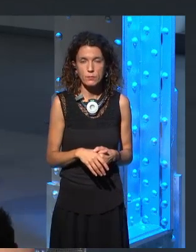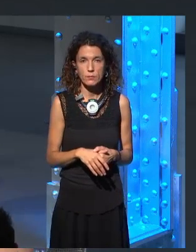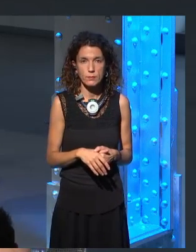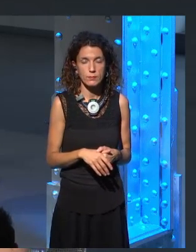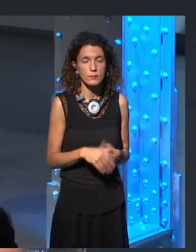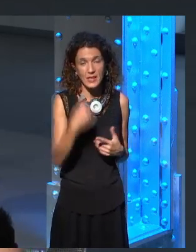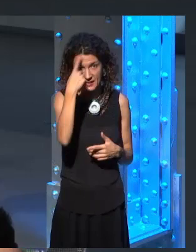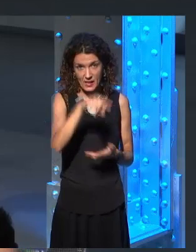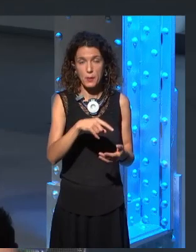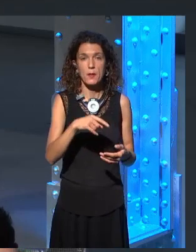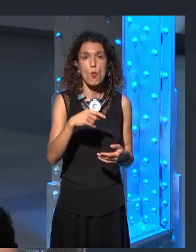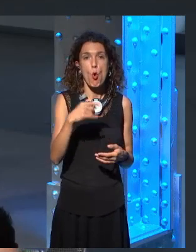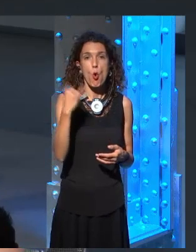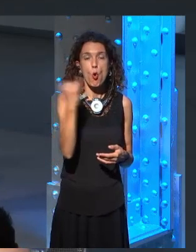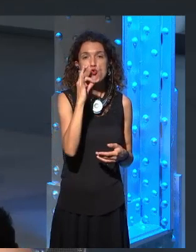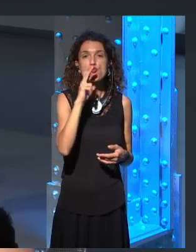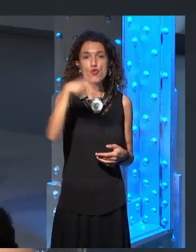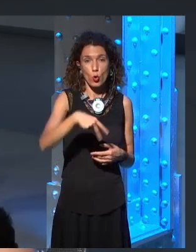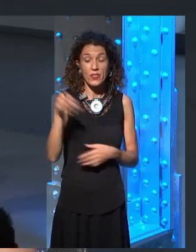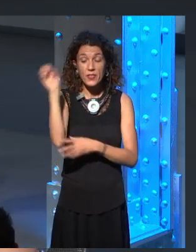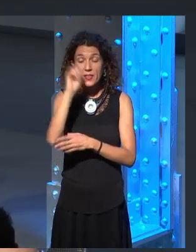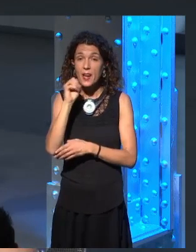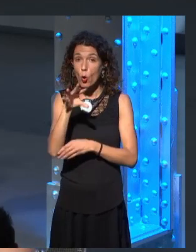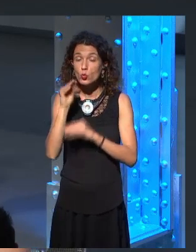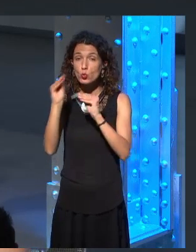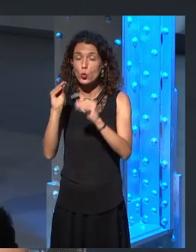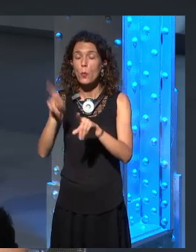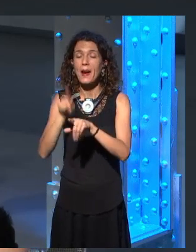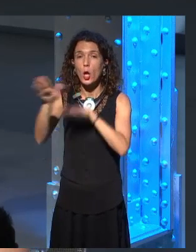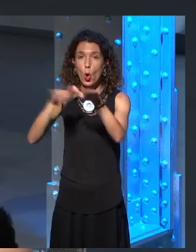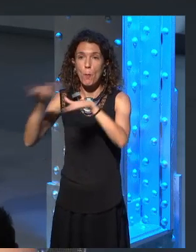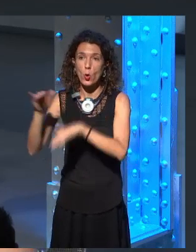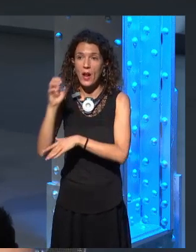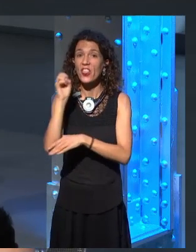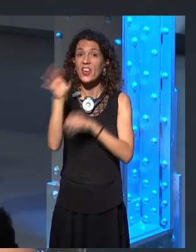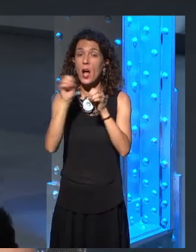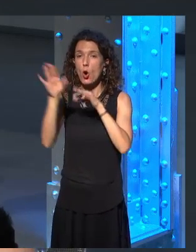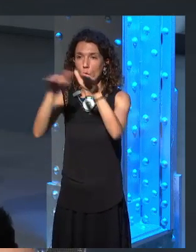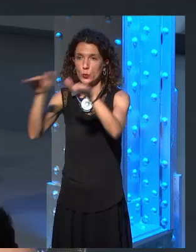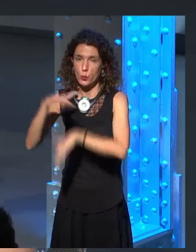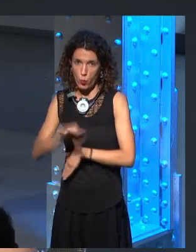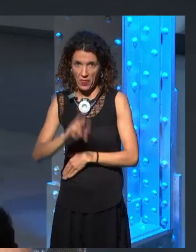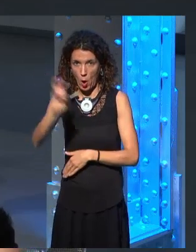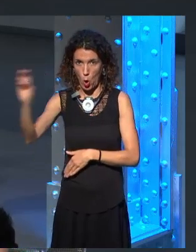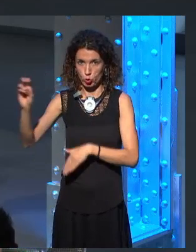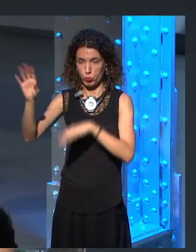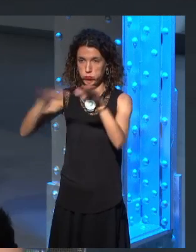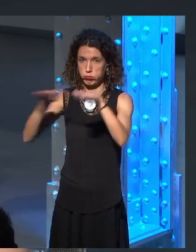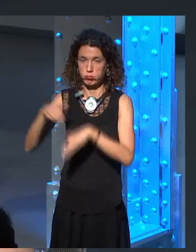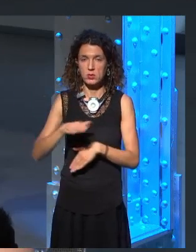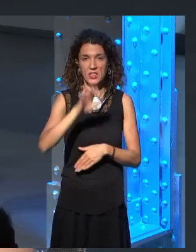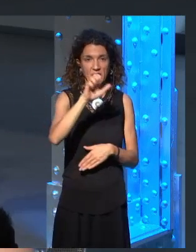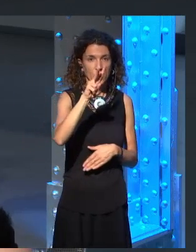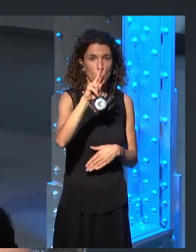supposed to call dragons. Um, maybe Euron, who, um,